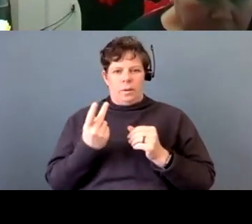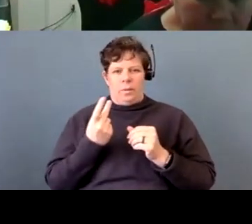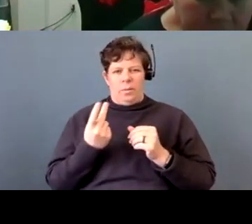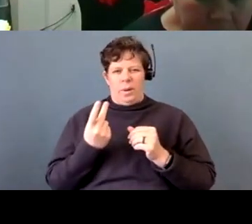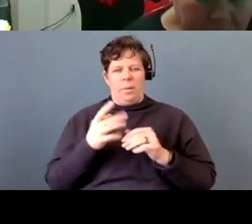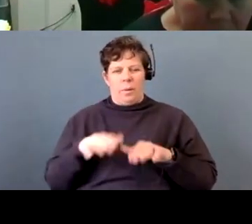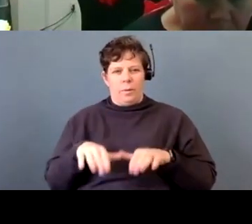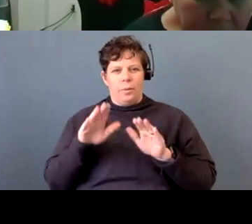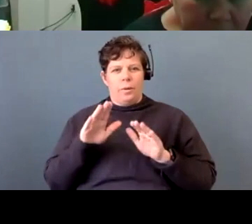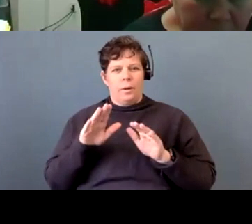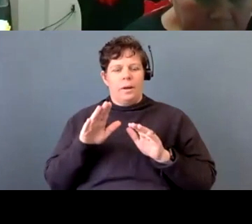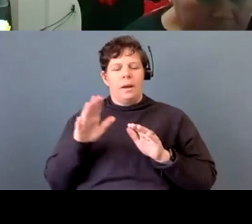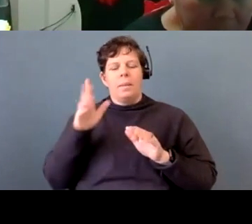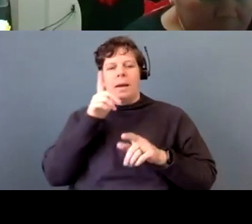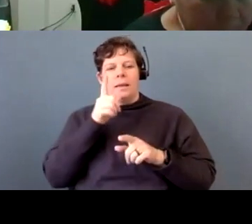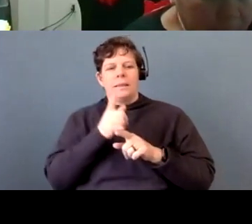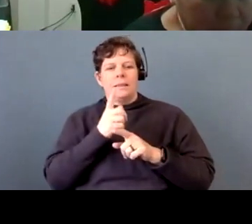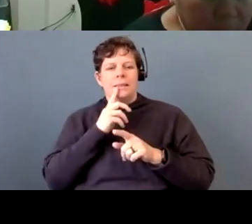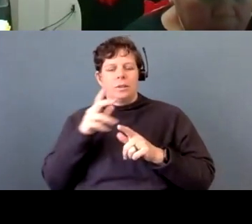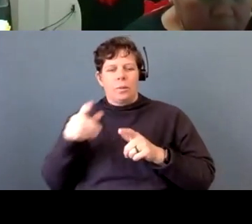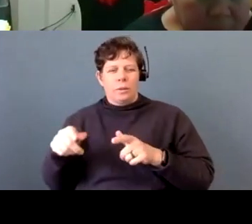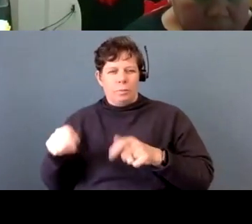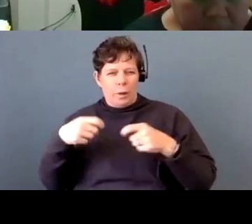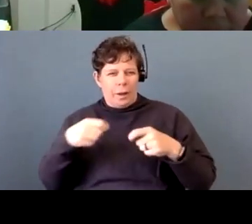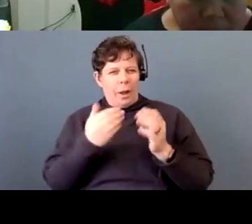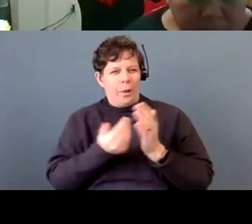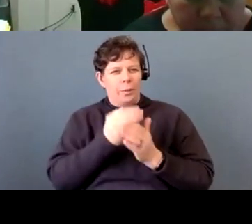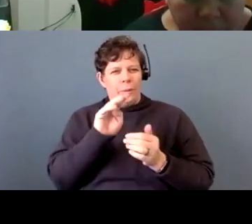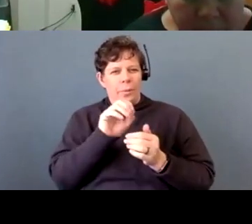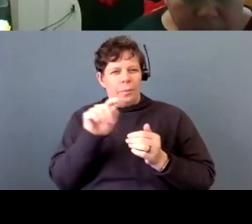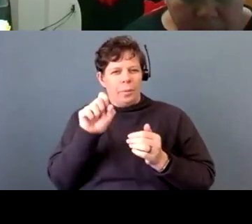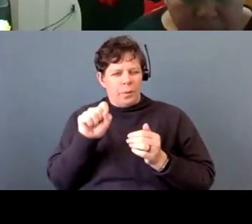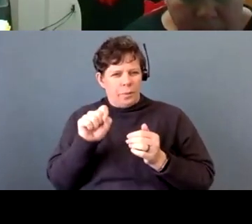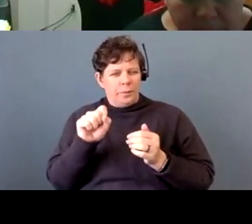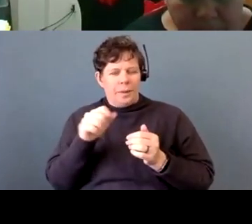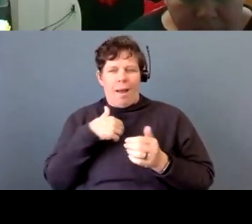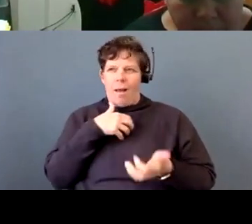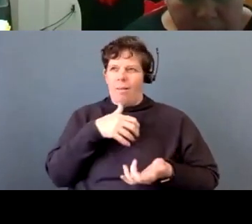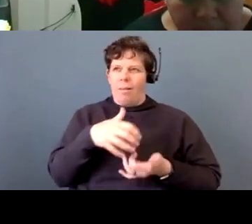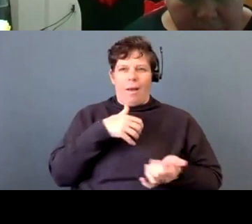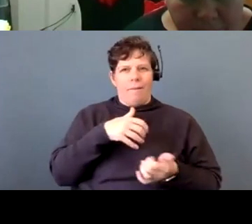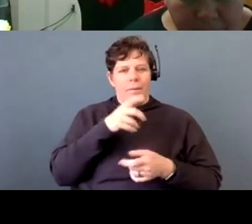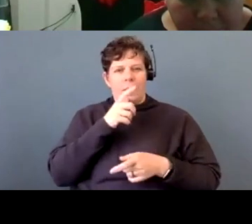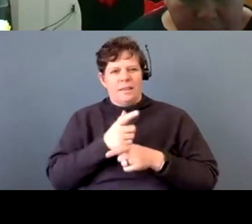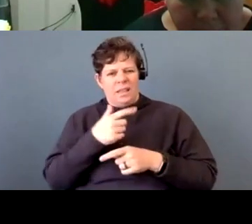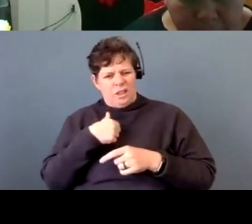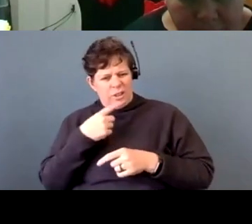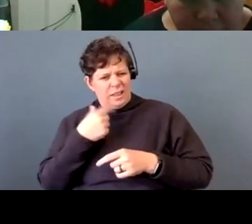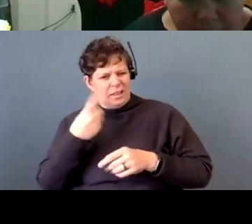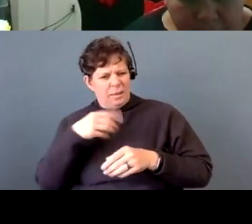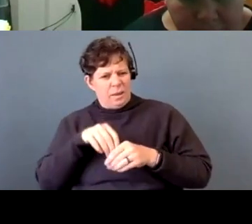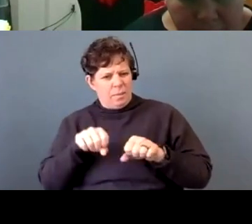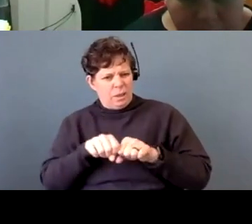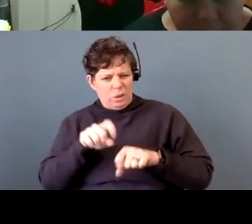pair of boots and I never laughed so hard in my life. She was like, there's something, something in my shoe. I don't know. I can't put it on.